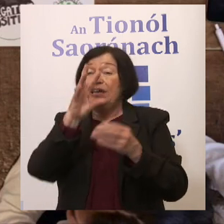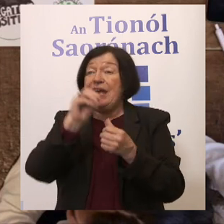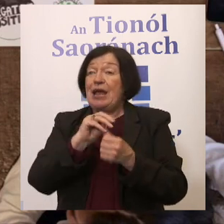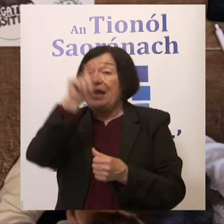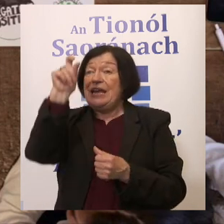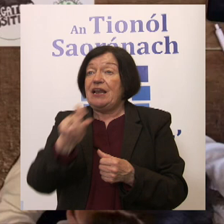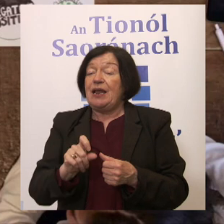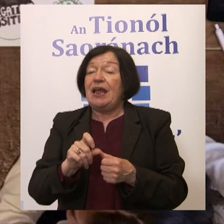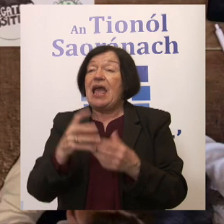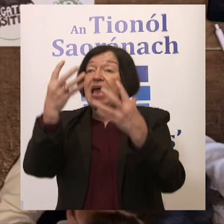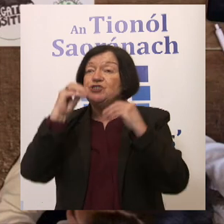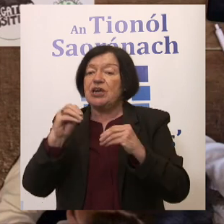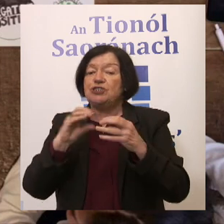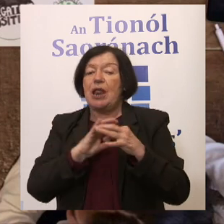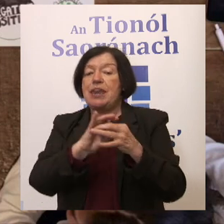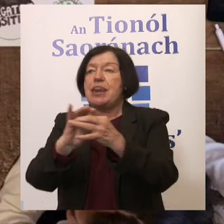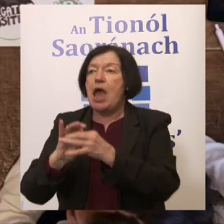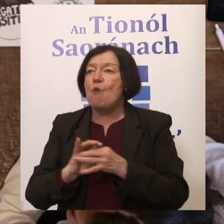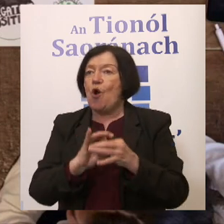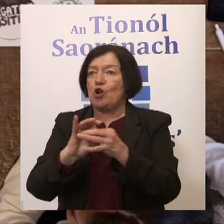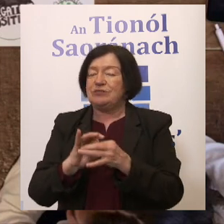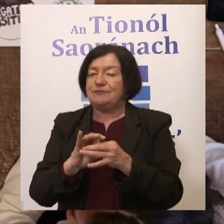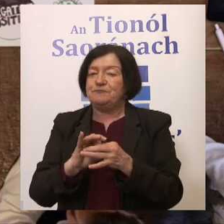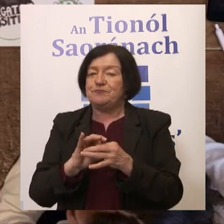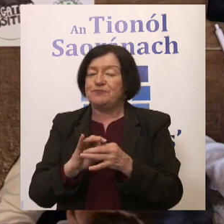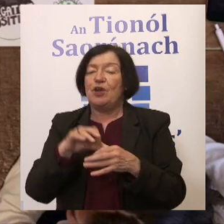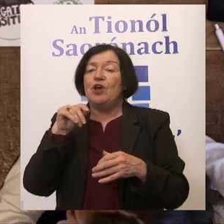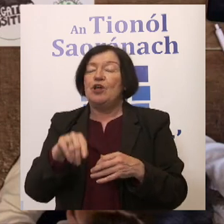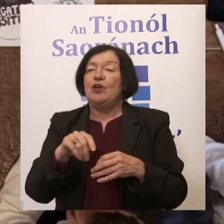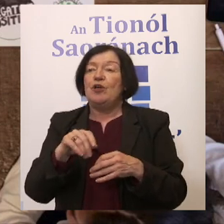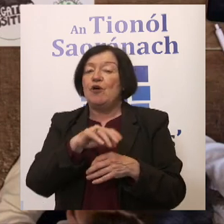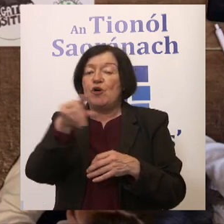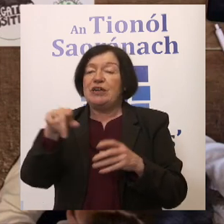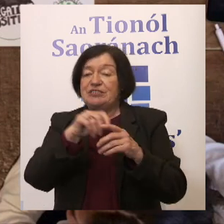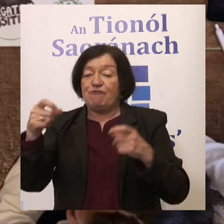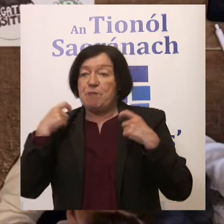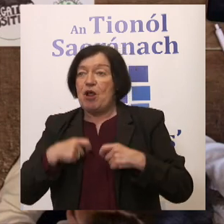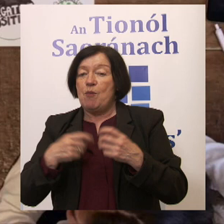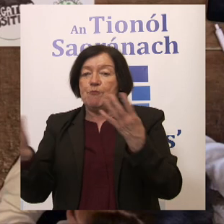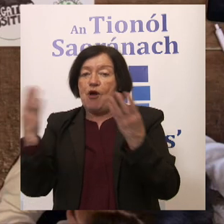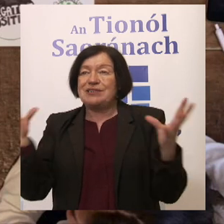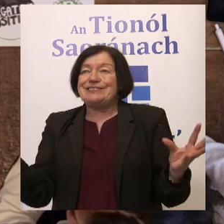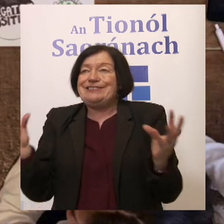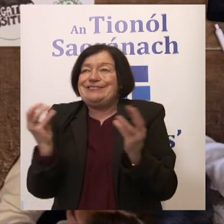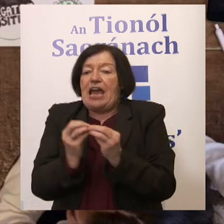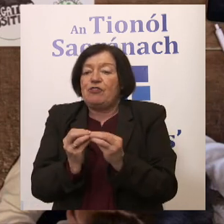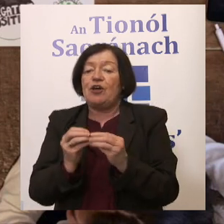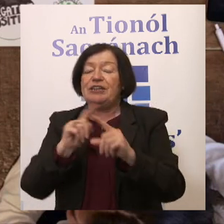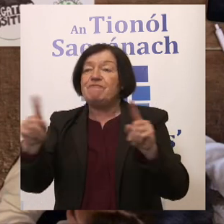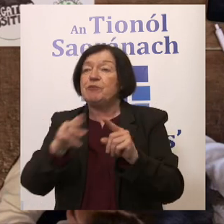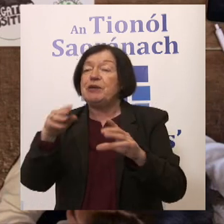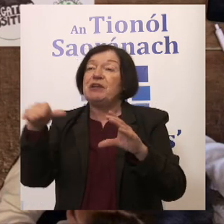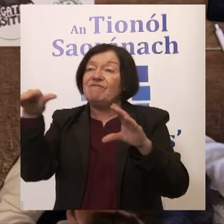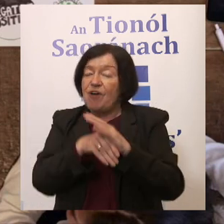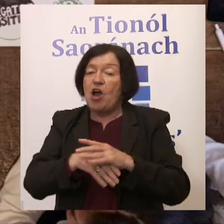were the idea of education networks. Where local municipalities brought together different stakeholders in an